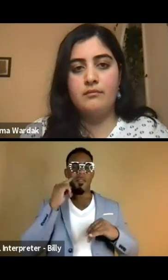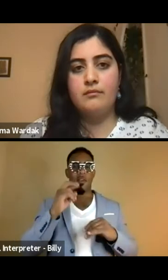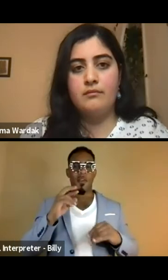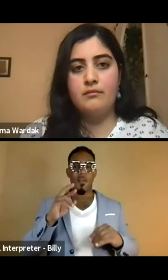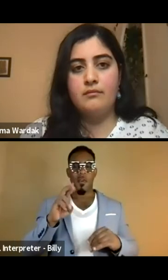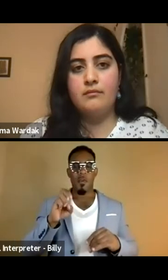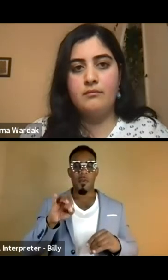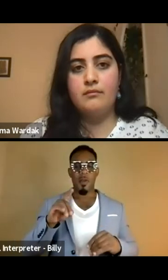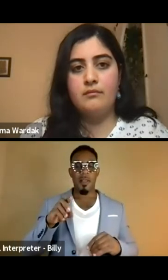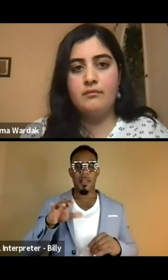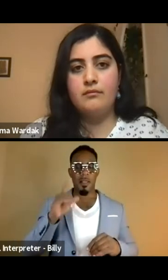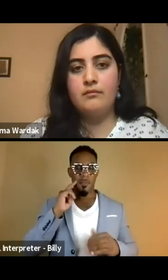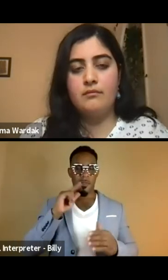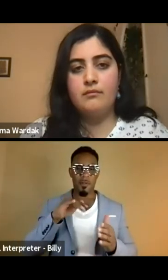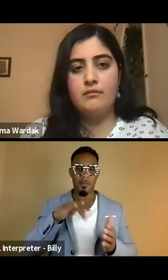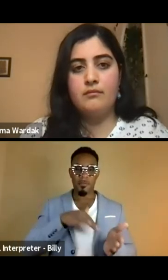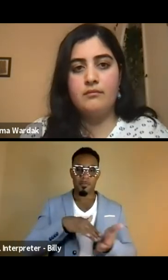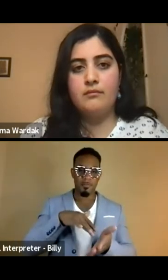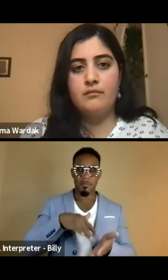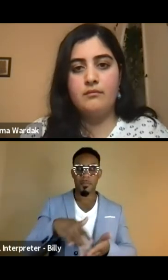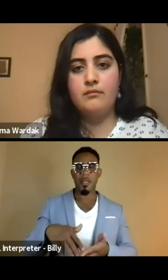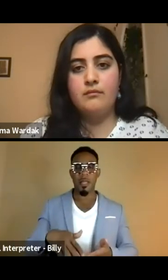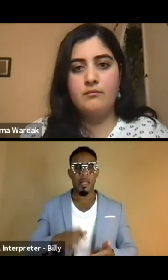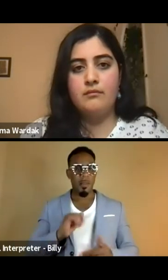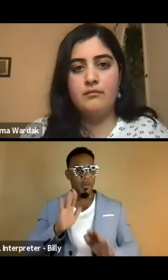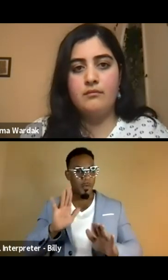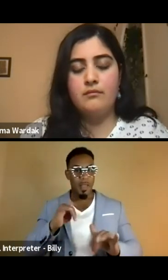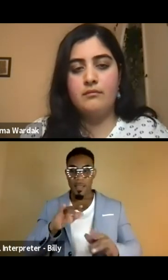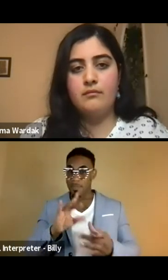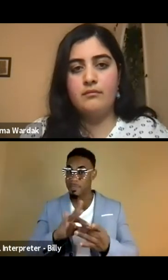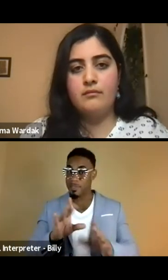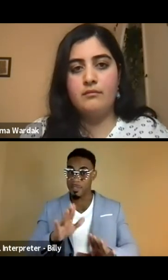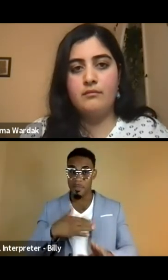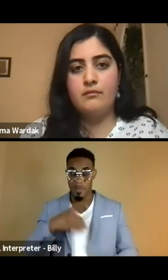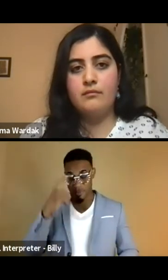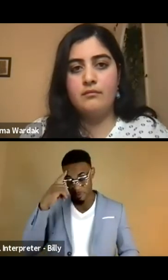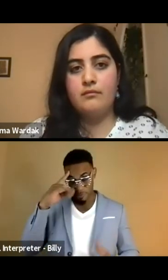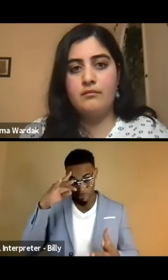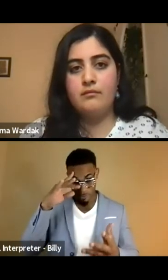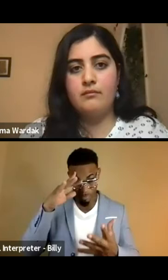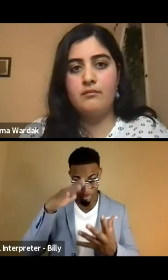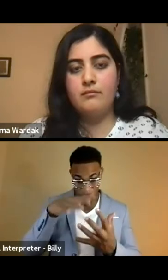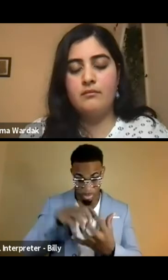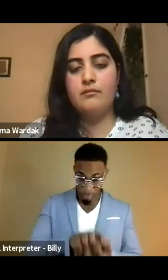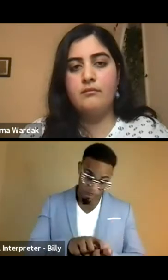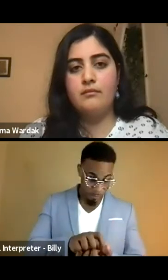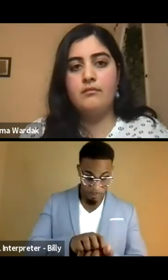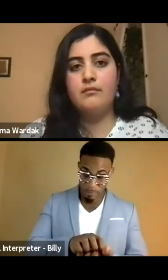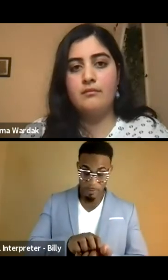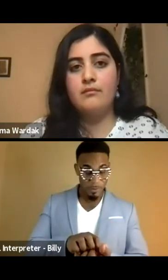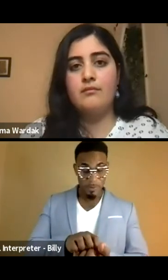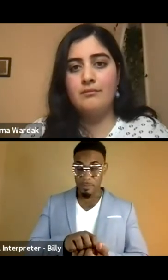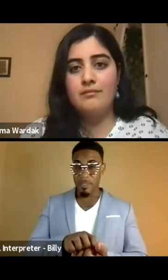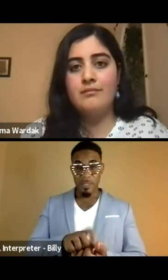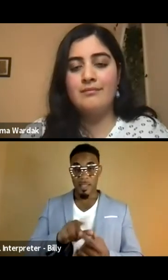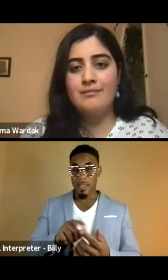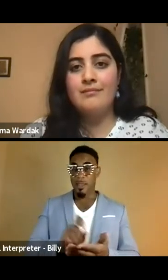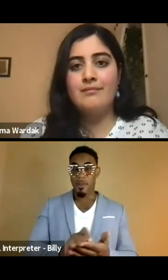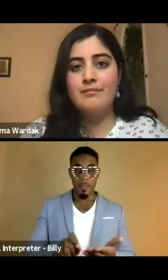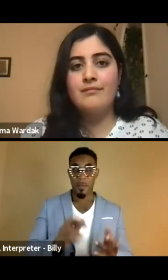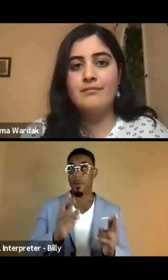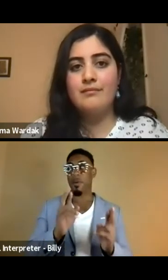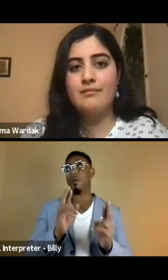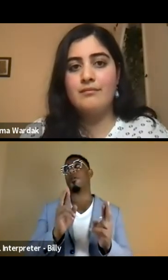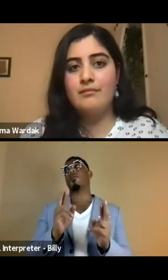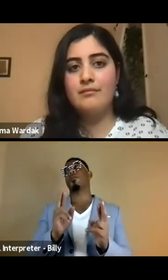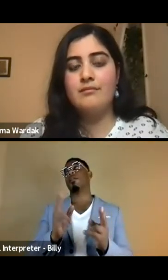residency. So that's been wonderful, but I have to say like my brain is completely clogged. I can't write. I'm hoping